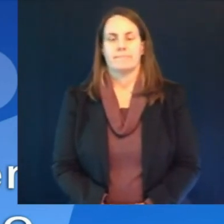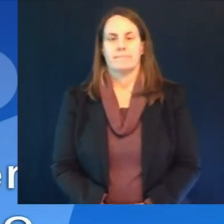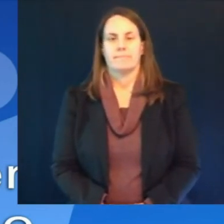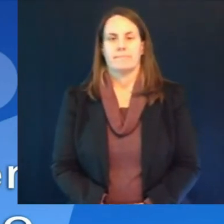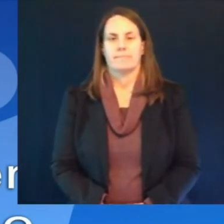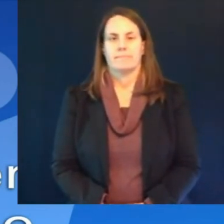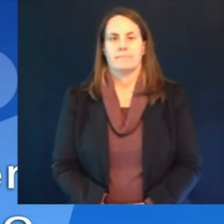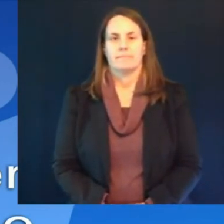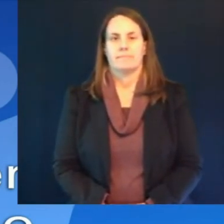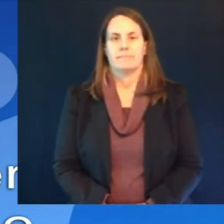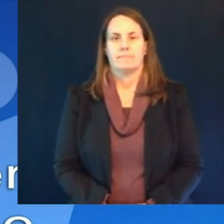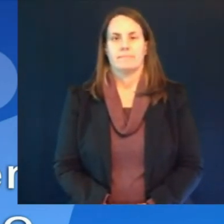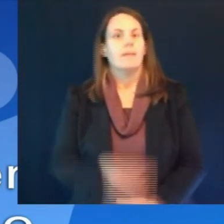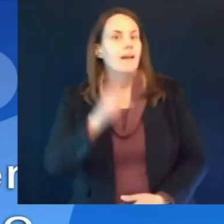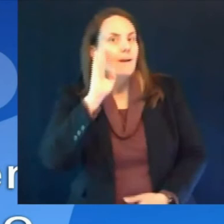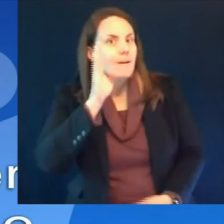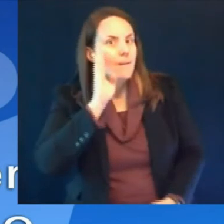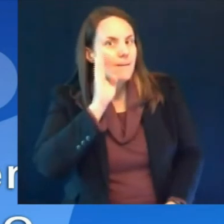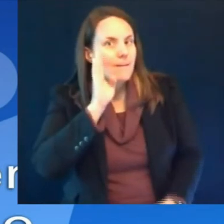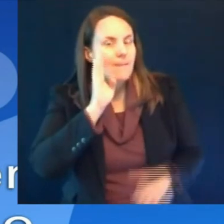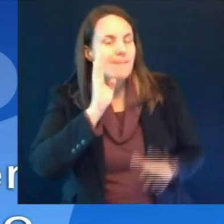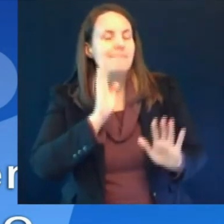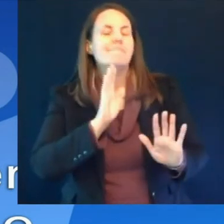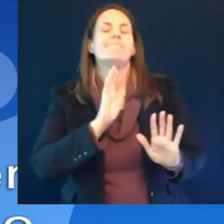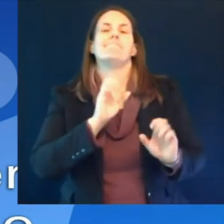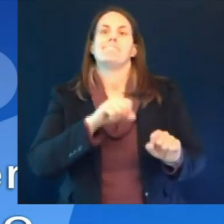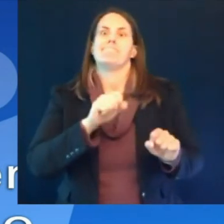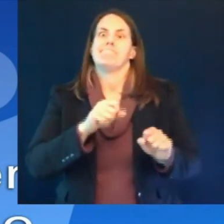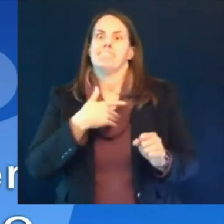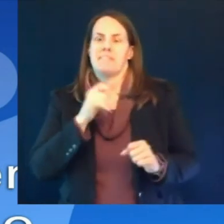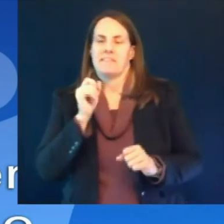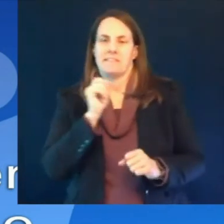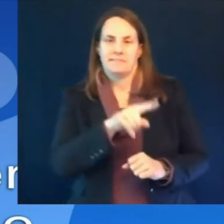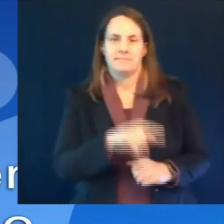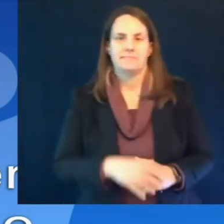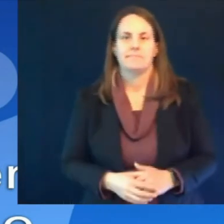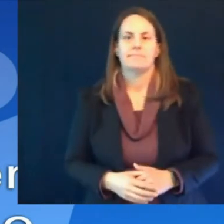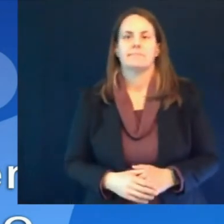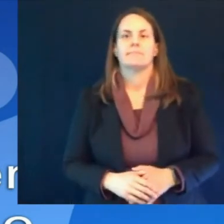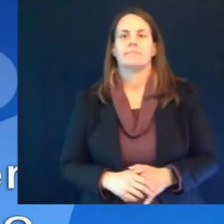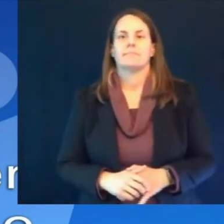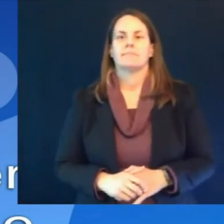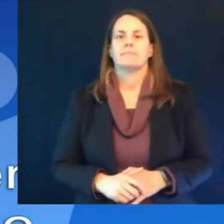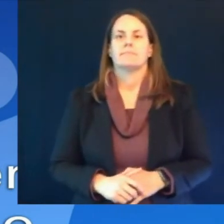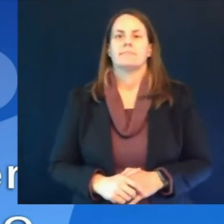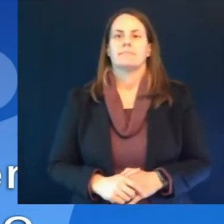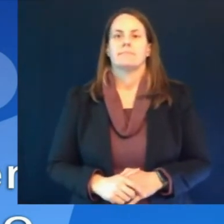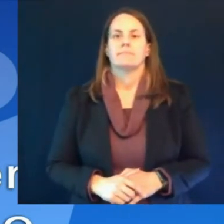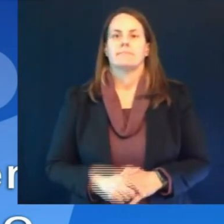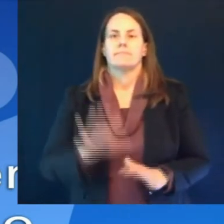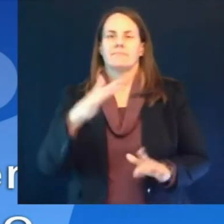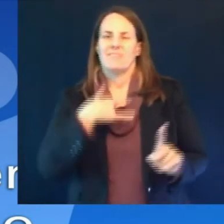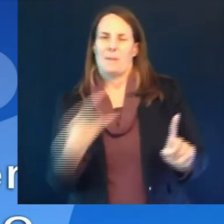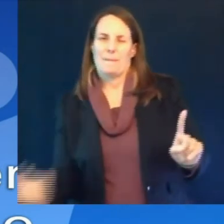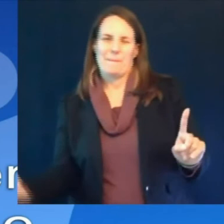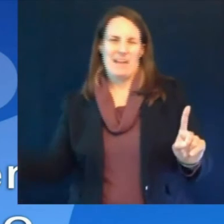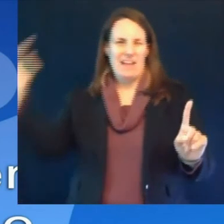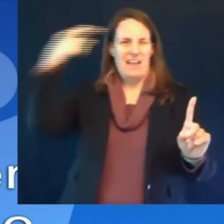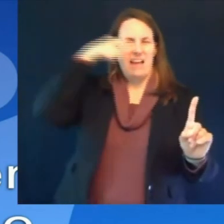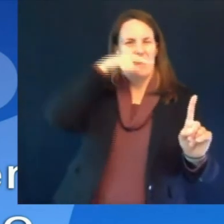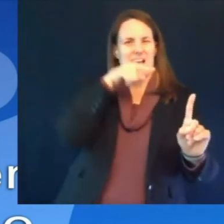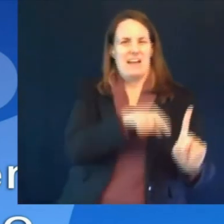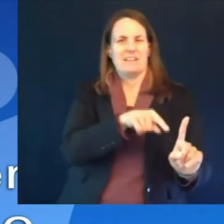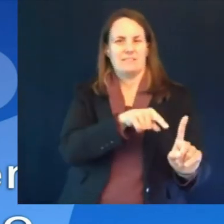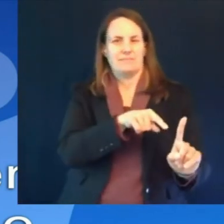hi everybody thanks for having us and taking my question i just wanted to backtrack a little bit you guys sound really confident that